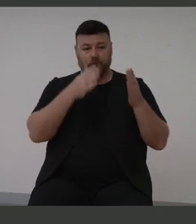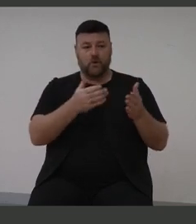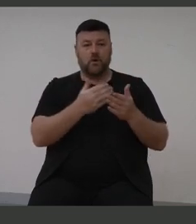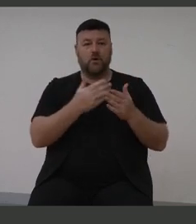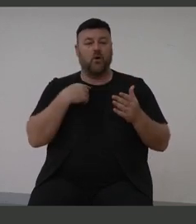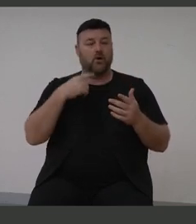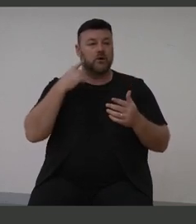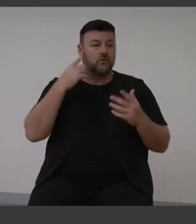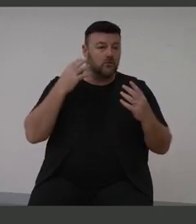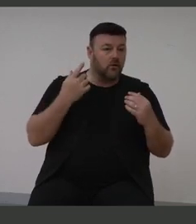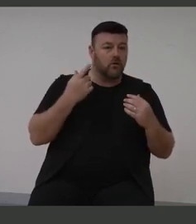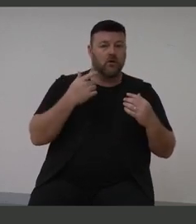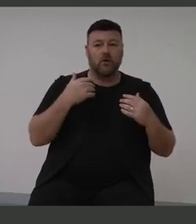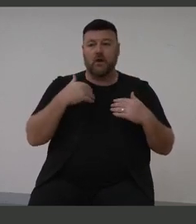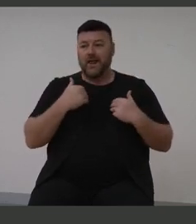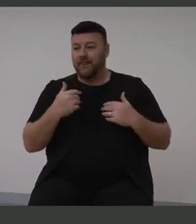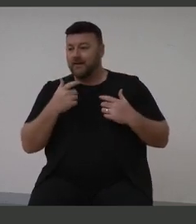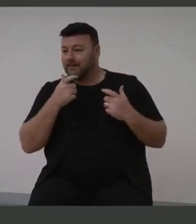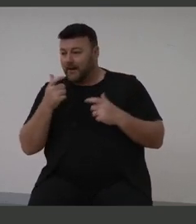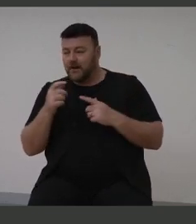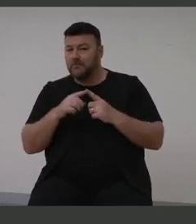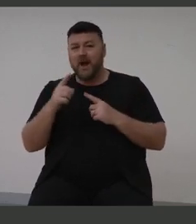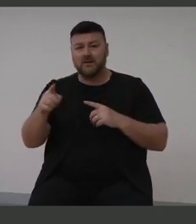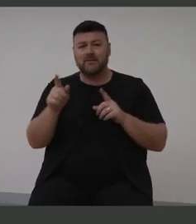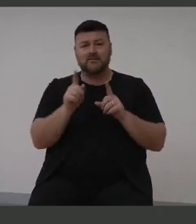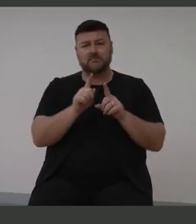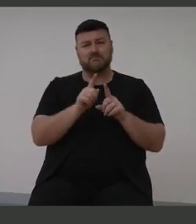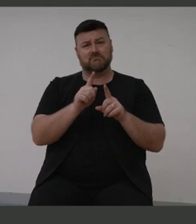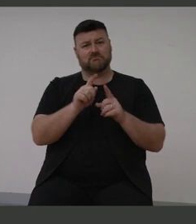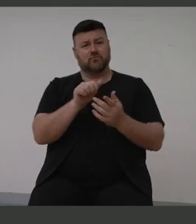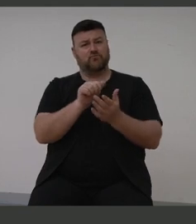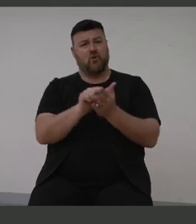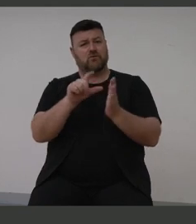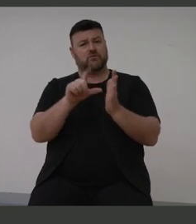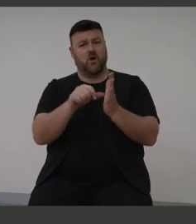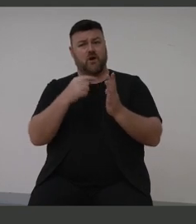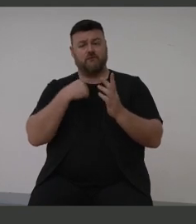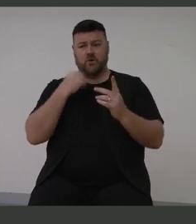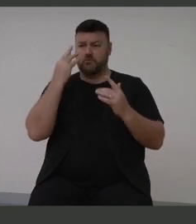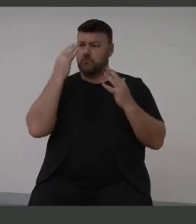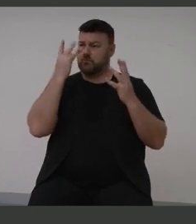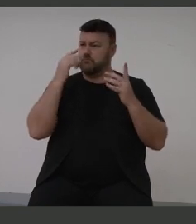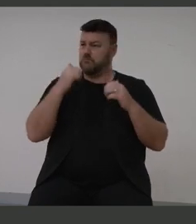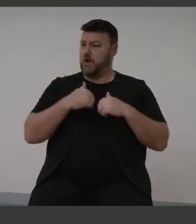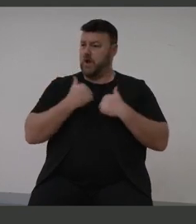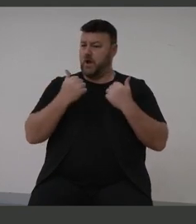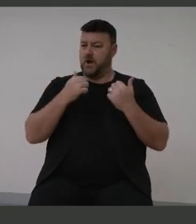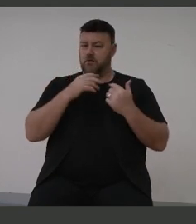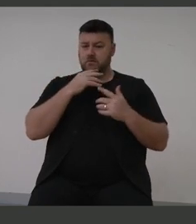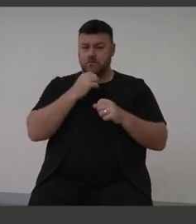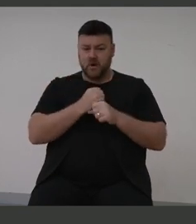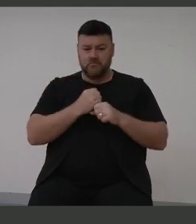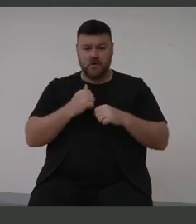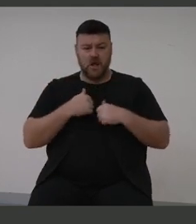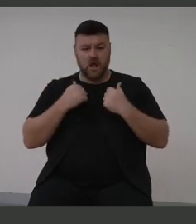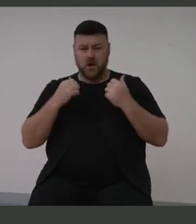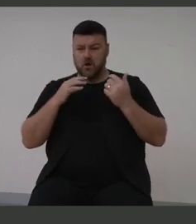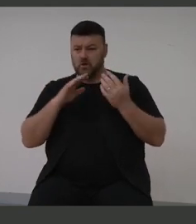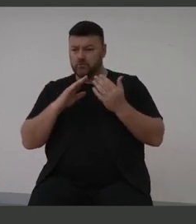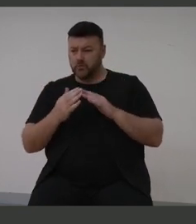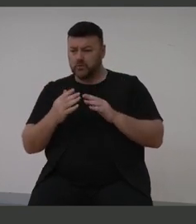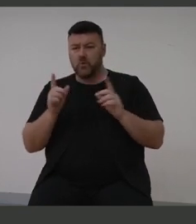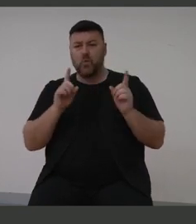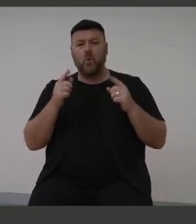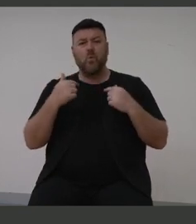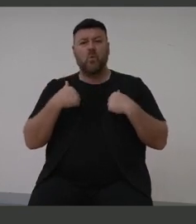It's also an appropriate time to reflect on what we in government and in the community are doing in relation to hearing health equality and to